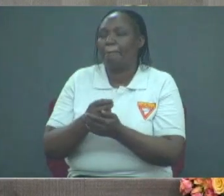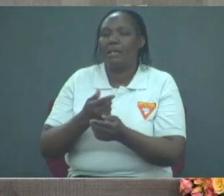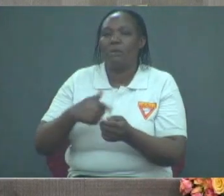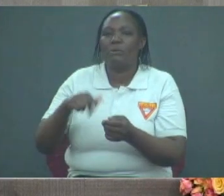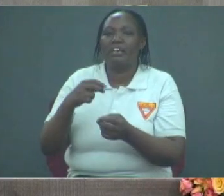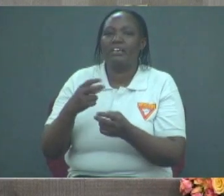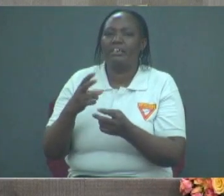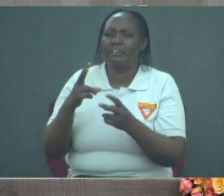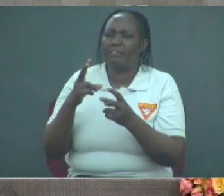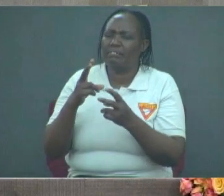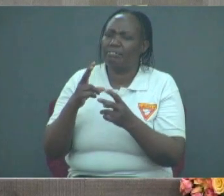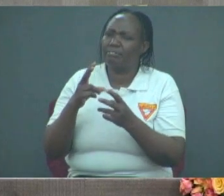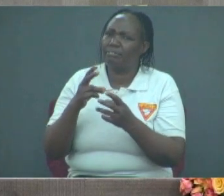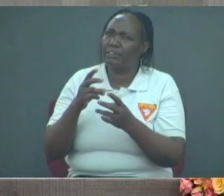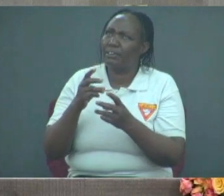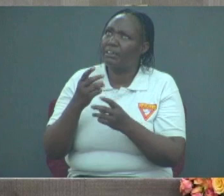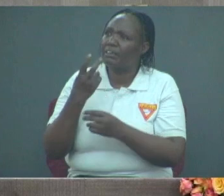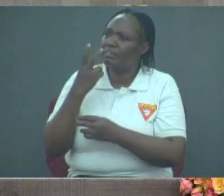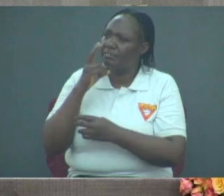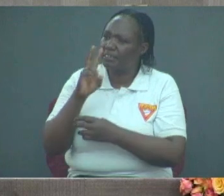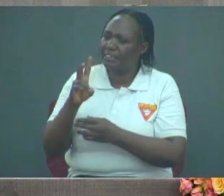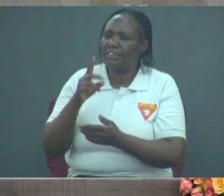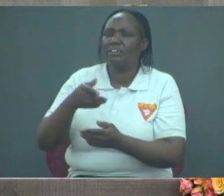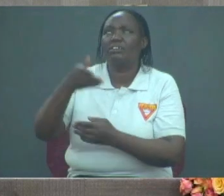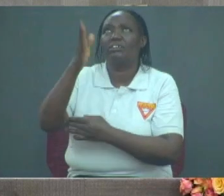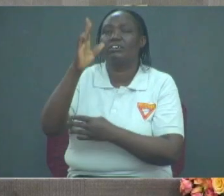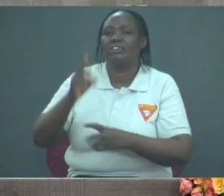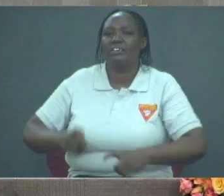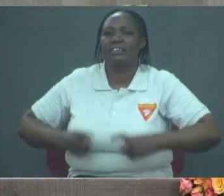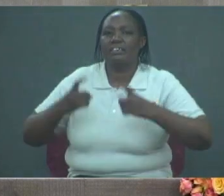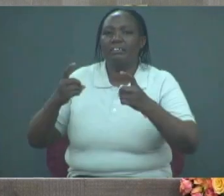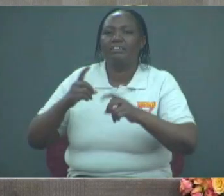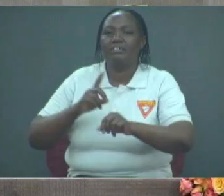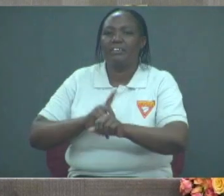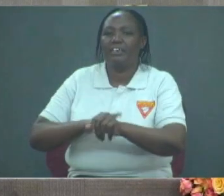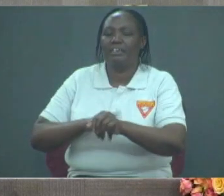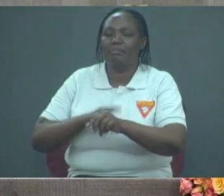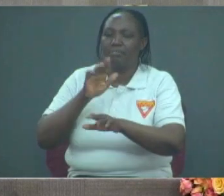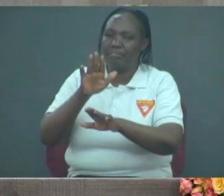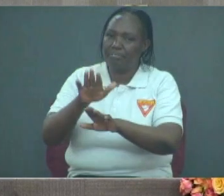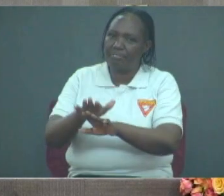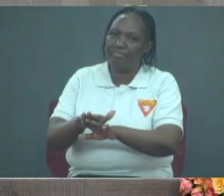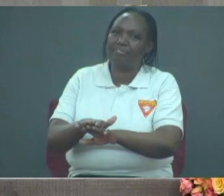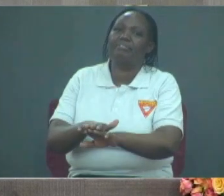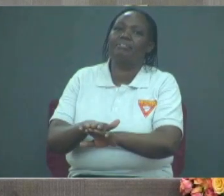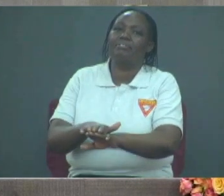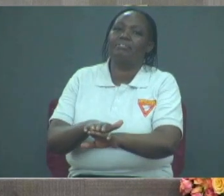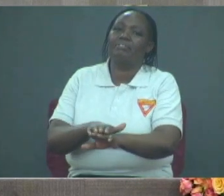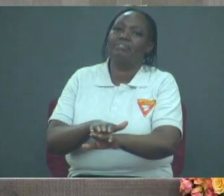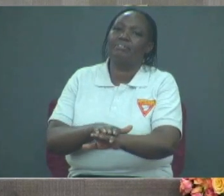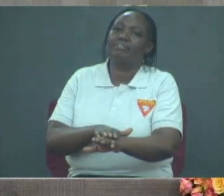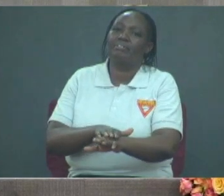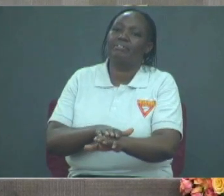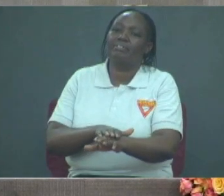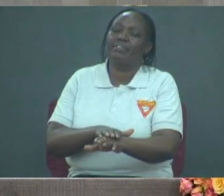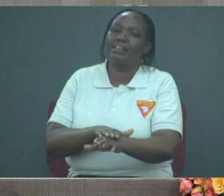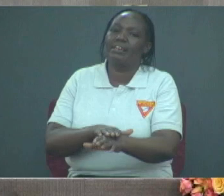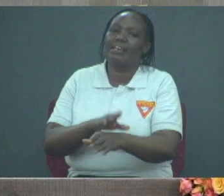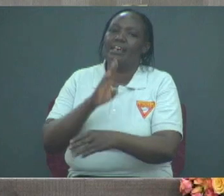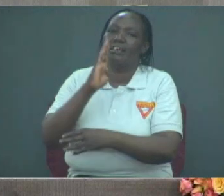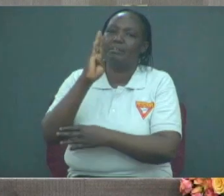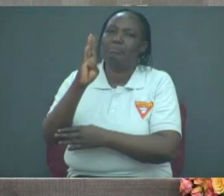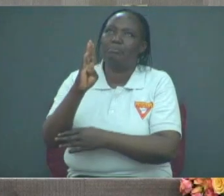at God's gift of time. We have spoken about slowing down, and then we've talked about being